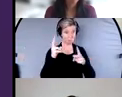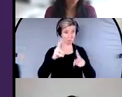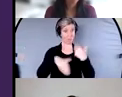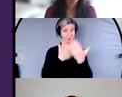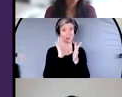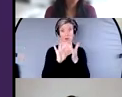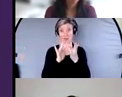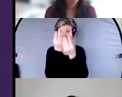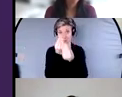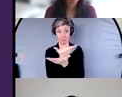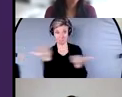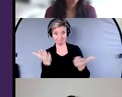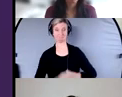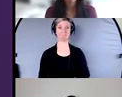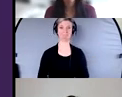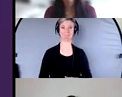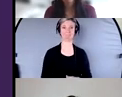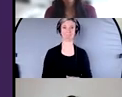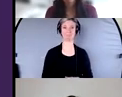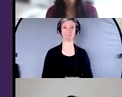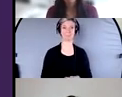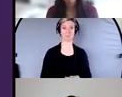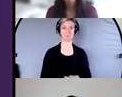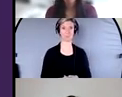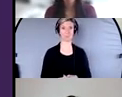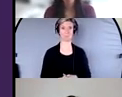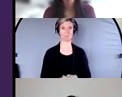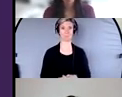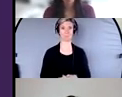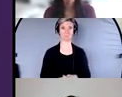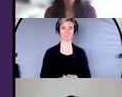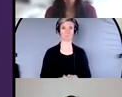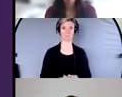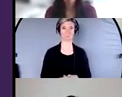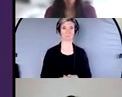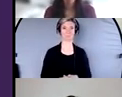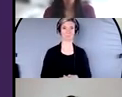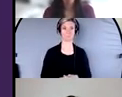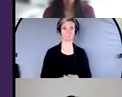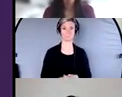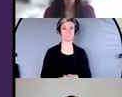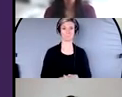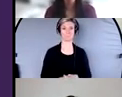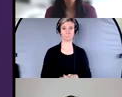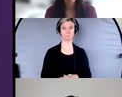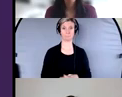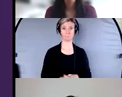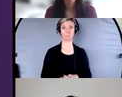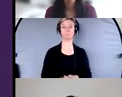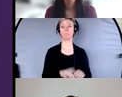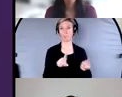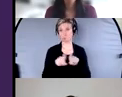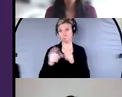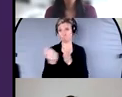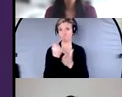consultants in our office and director, um, for the organization is there as well. Uh, lastly, want to thank our ASL